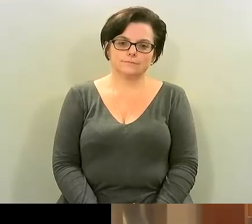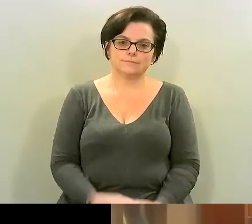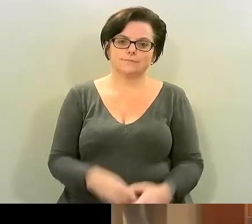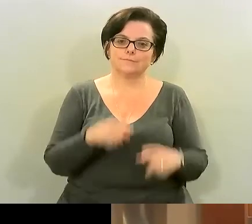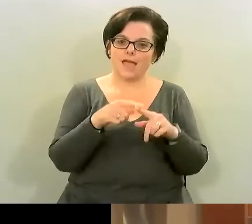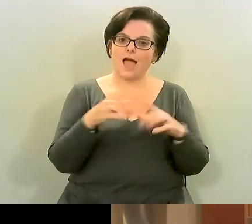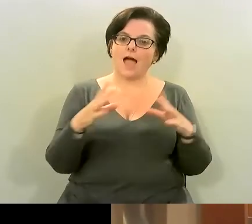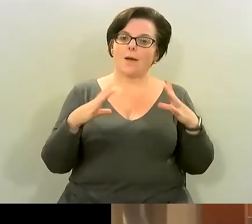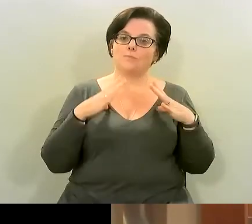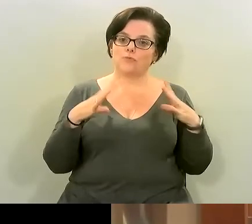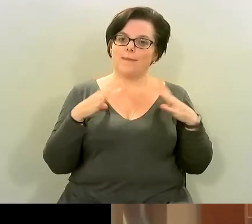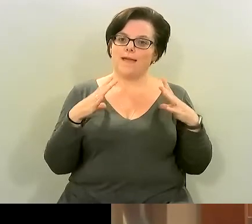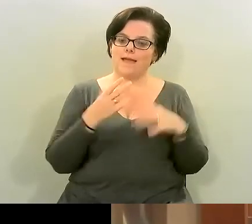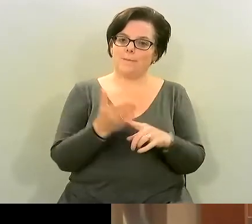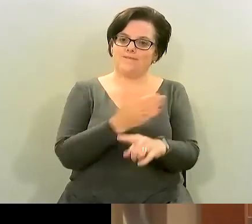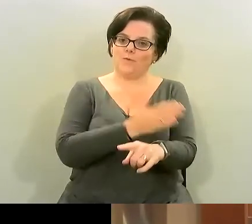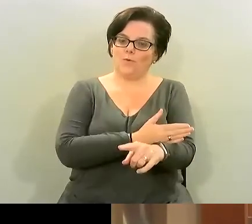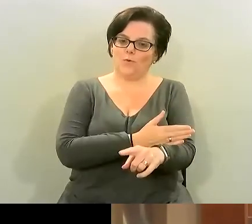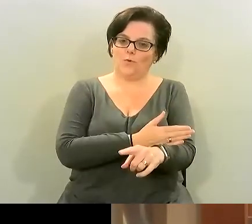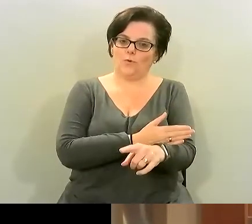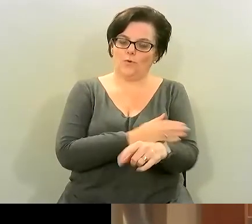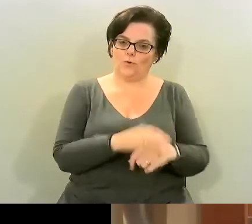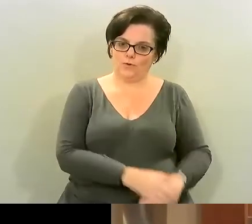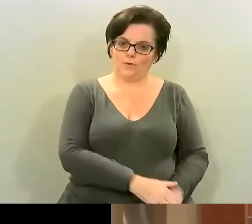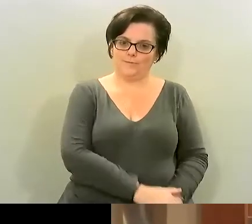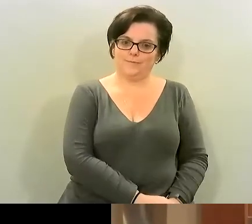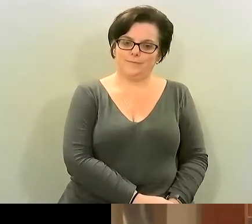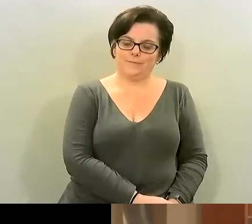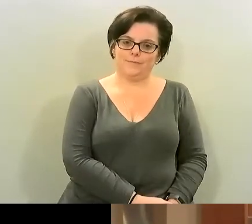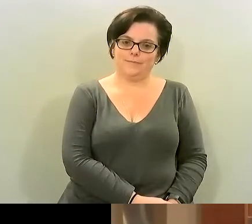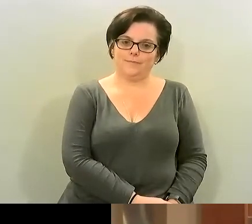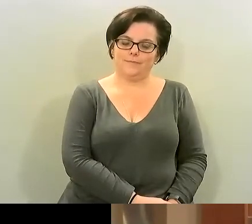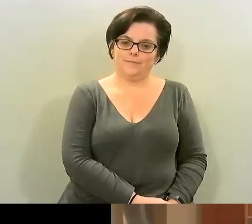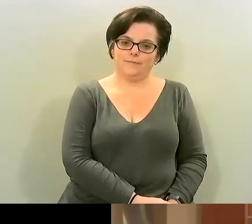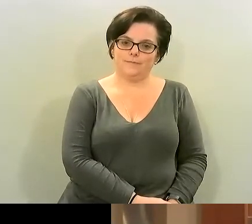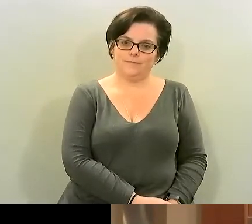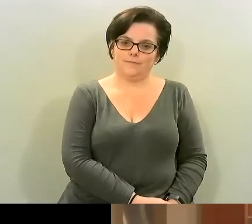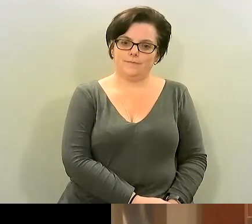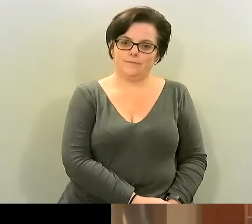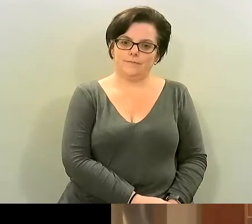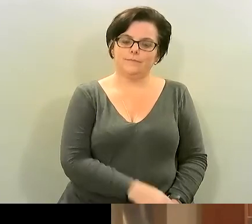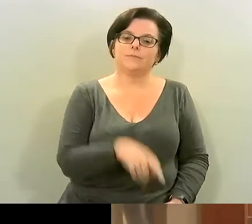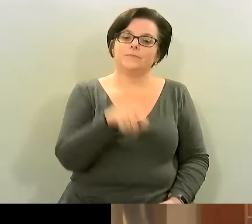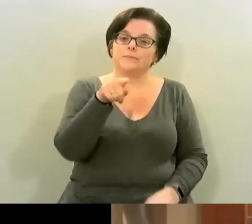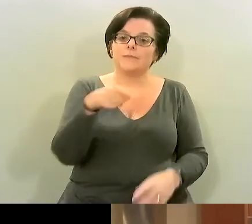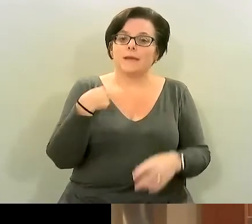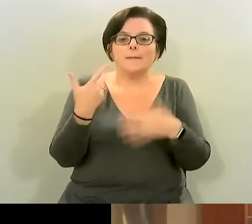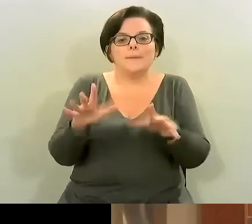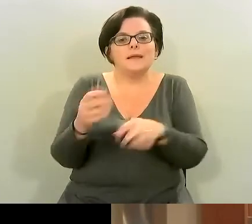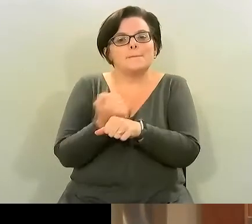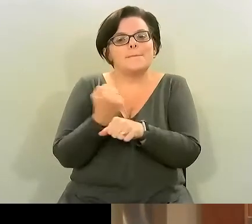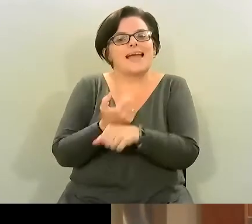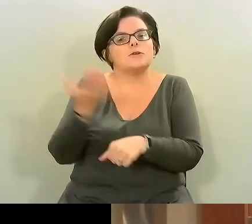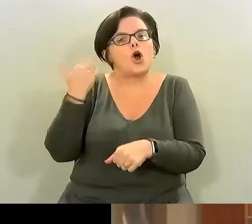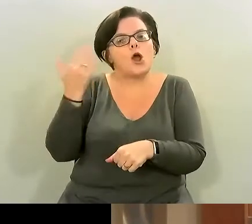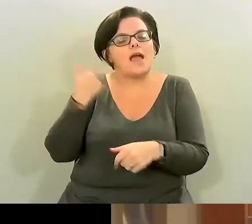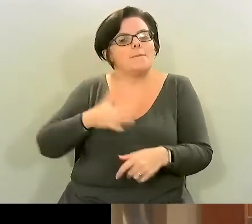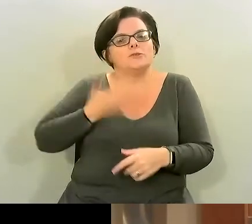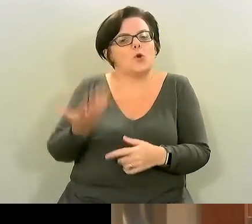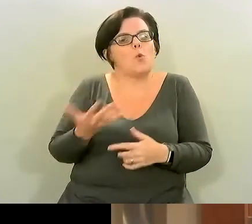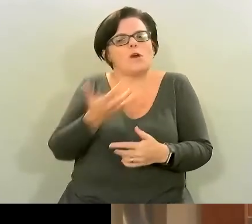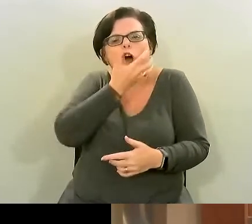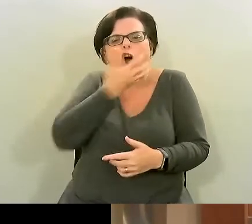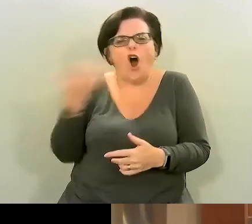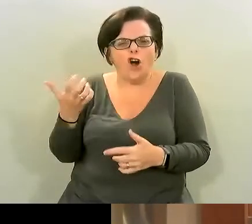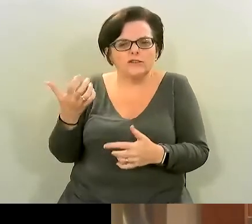burn my fingers here um and work with it so this was the one i did earlier from a different